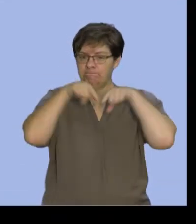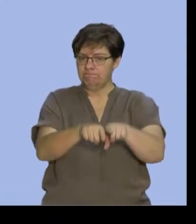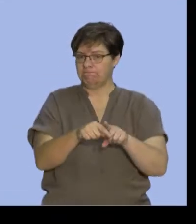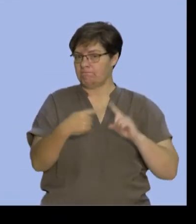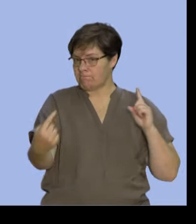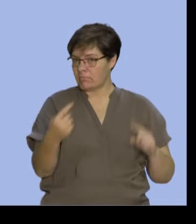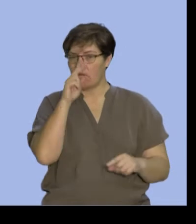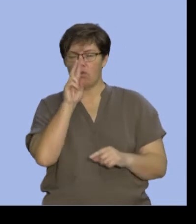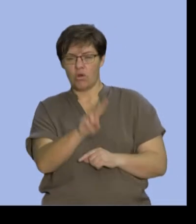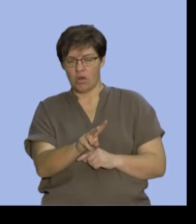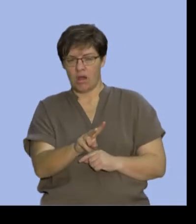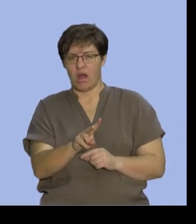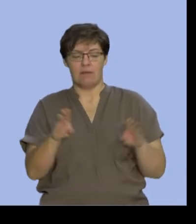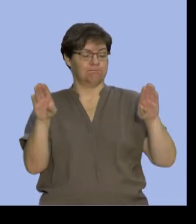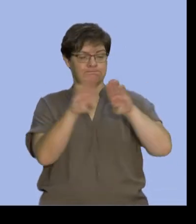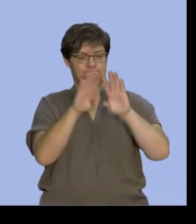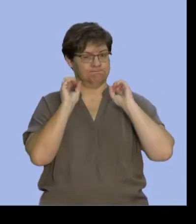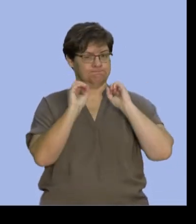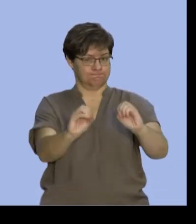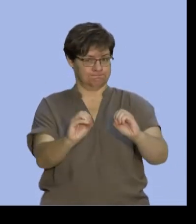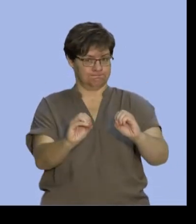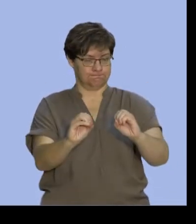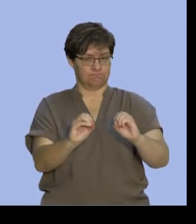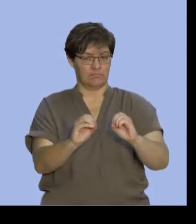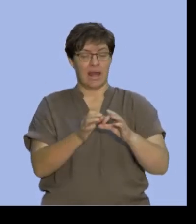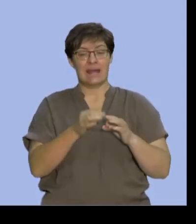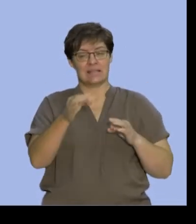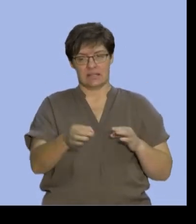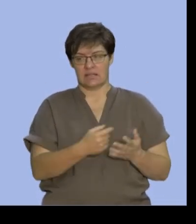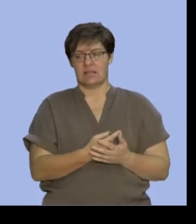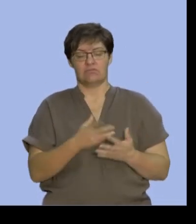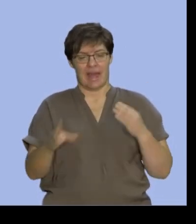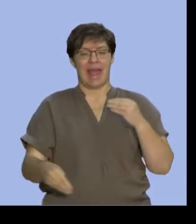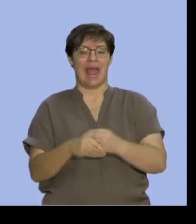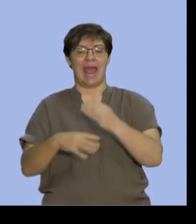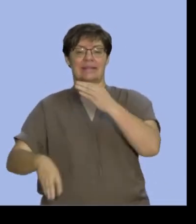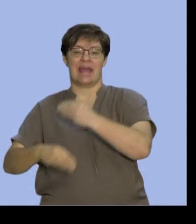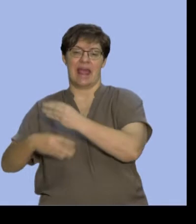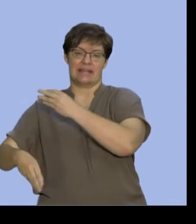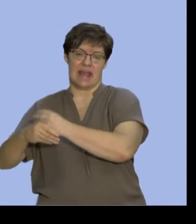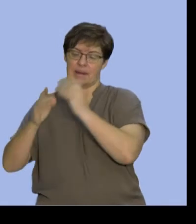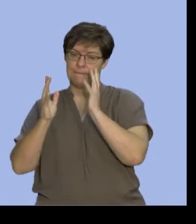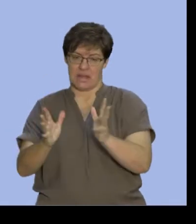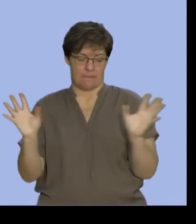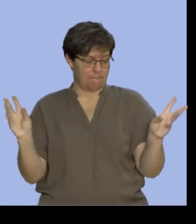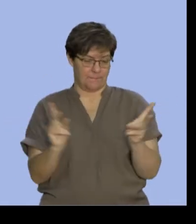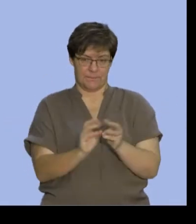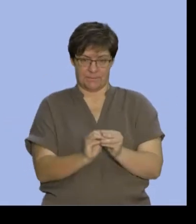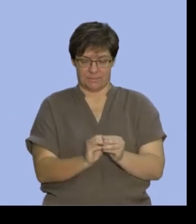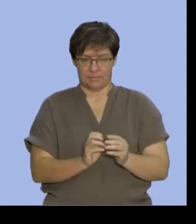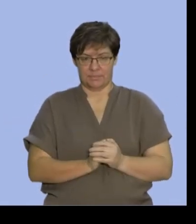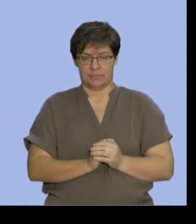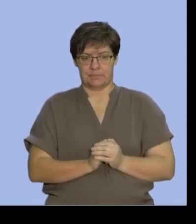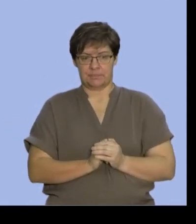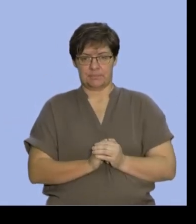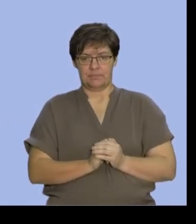notice there's no intersection. Extending the addition rule, it's simply adding those probabilities together. Now, notice